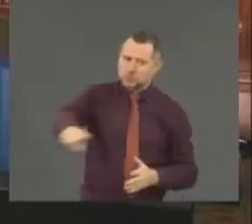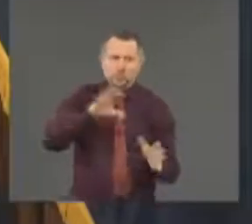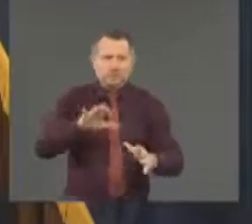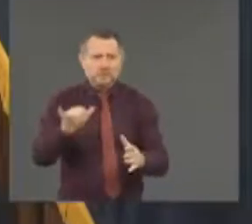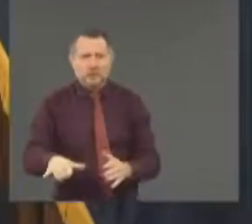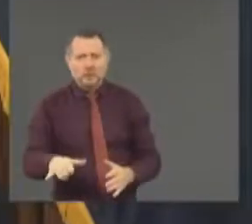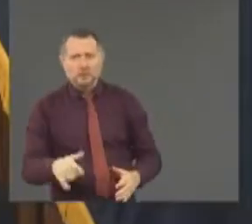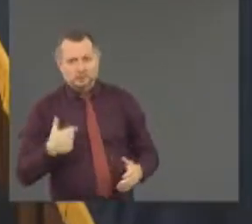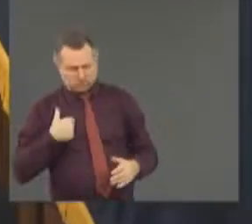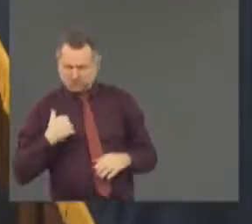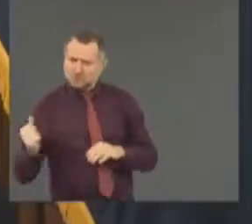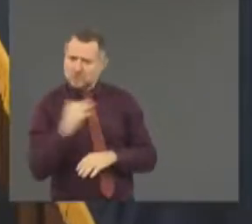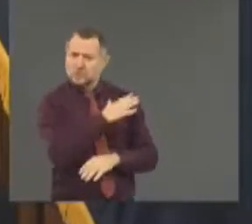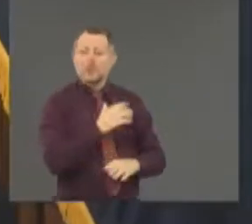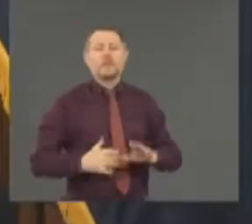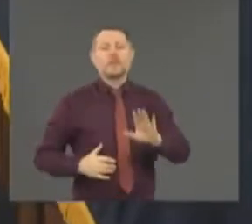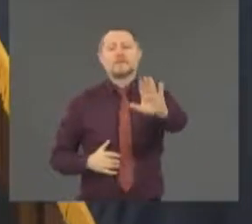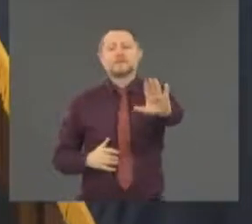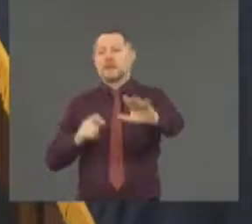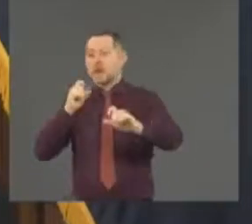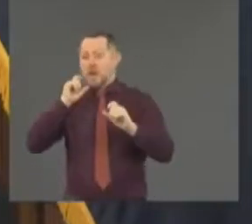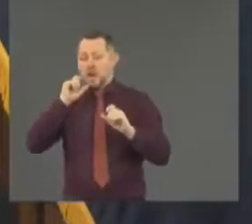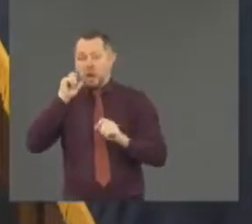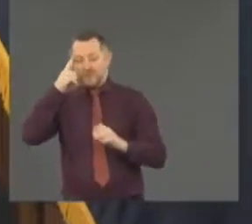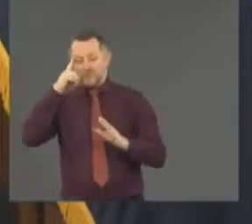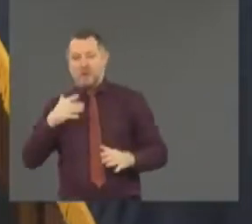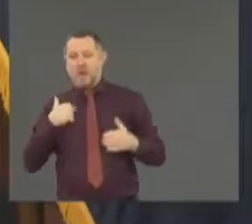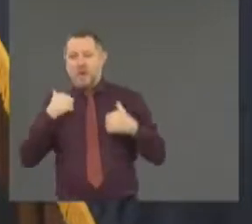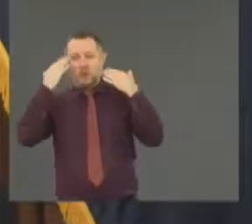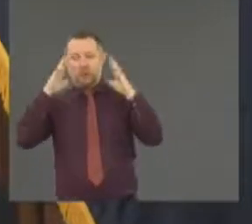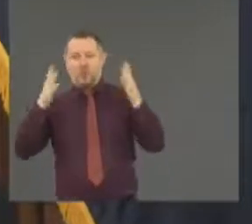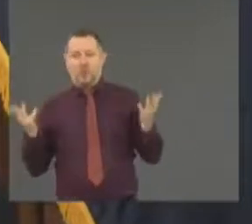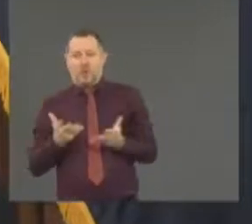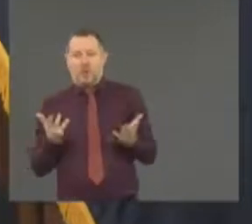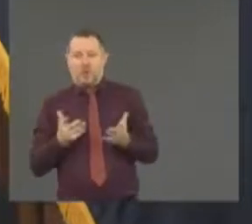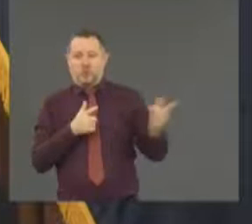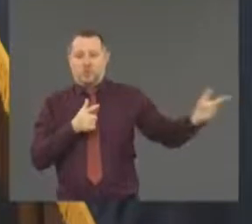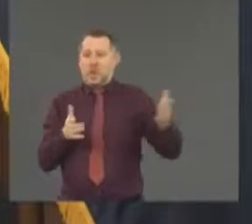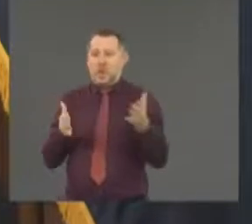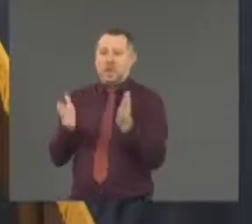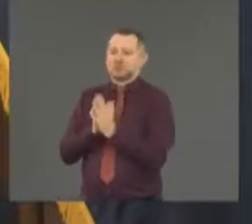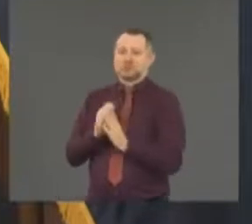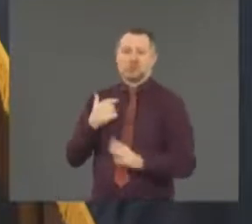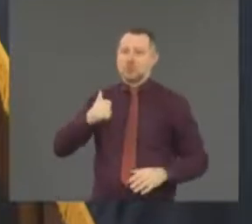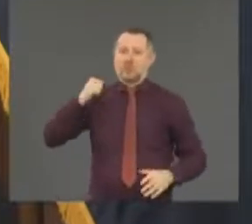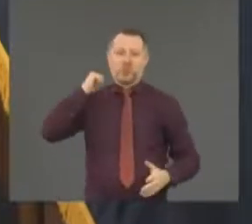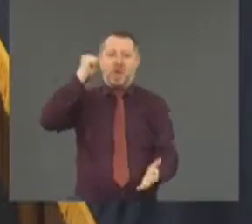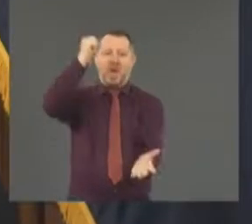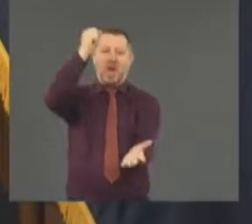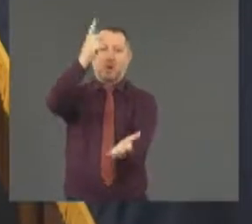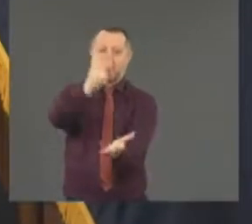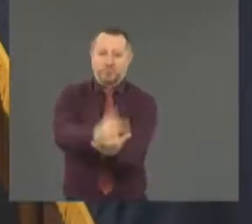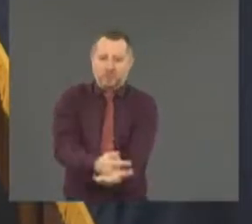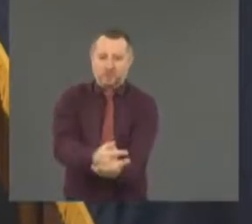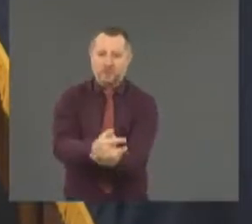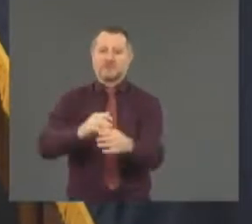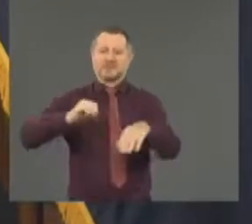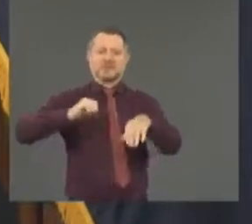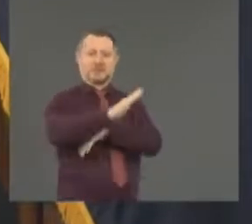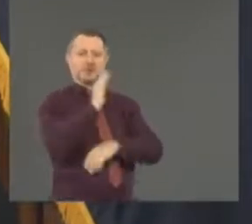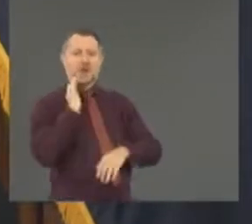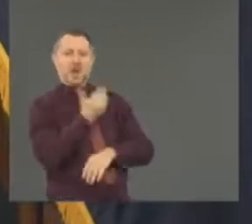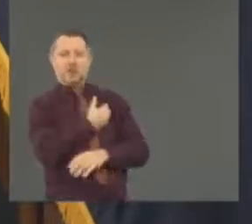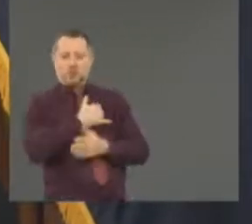but I can tell you this. I wouldn't grant any request to send National Guard out of the state